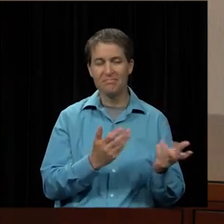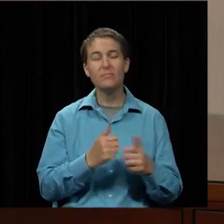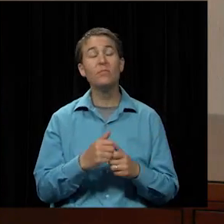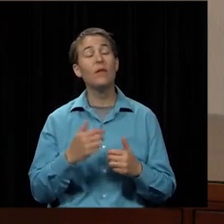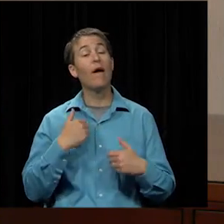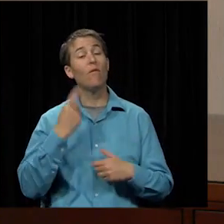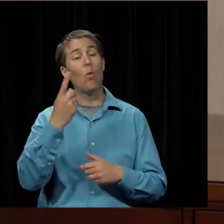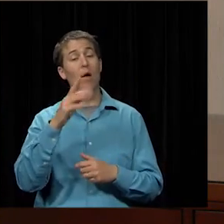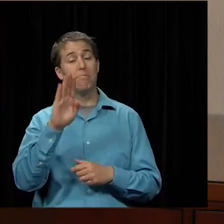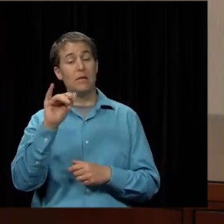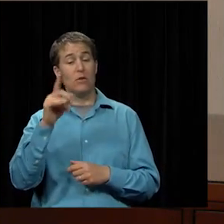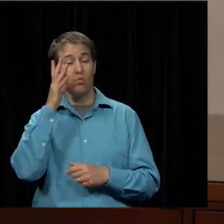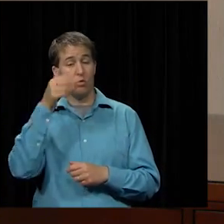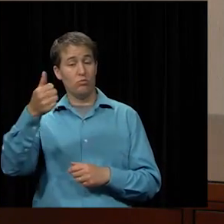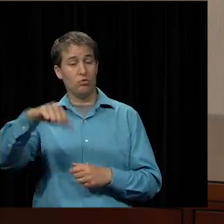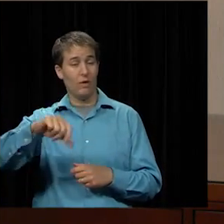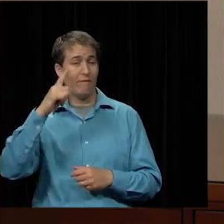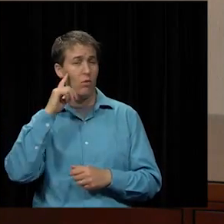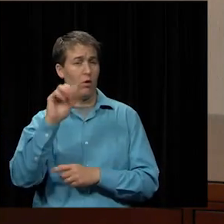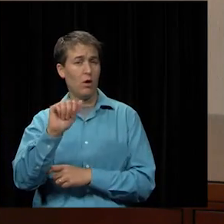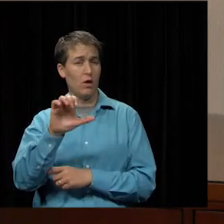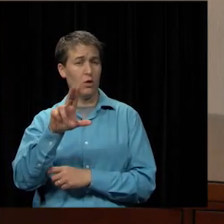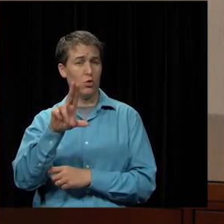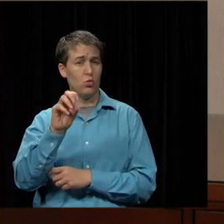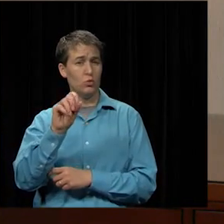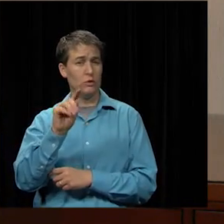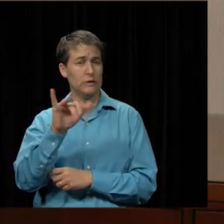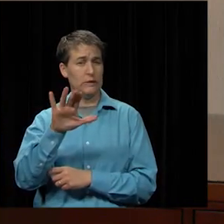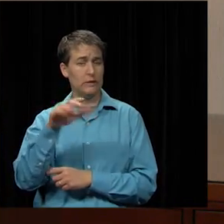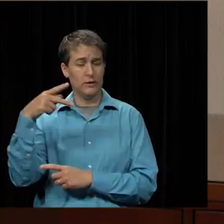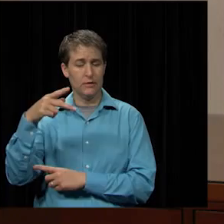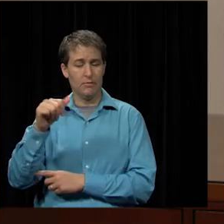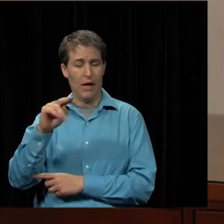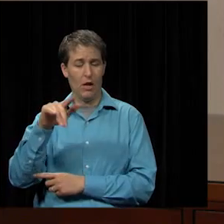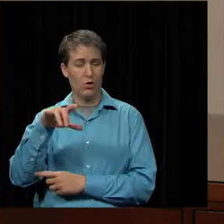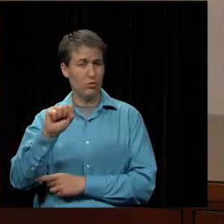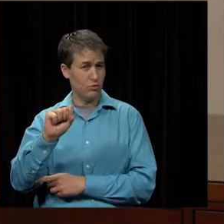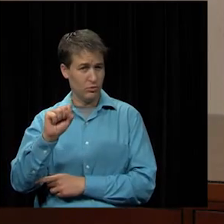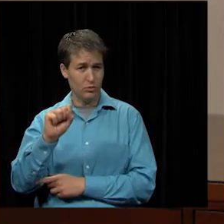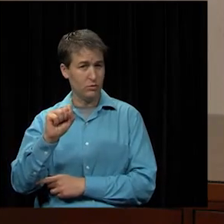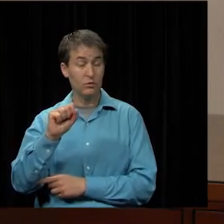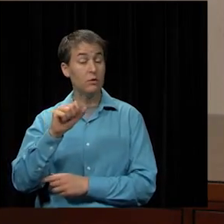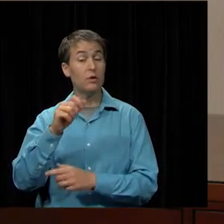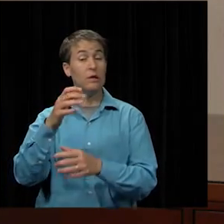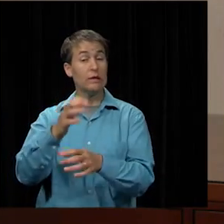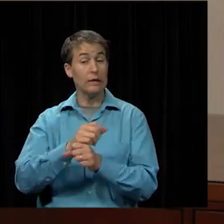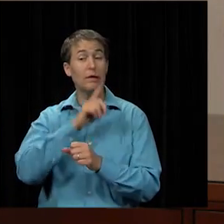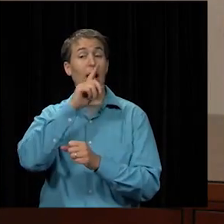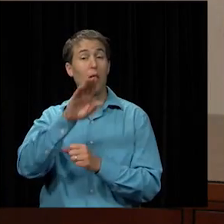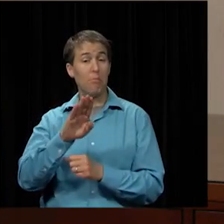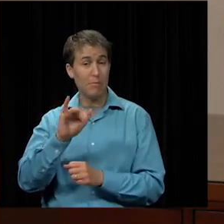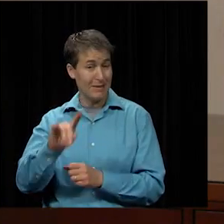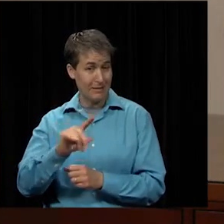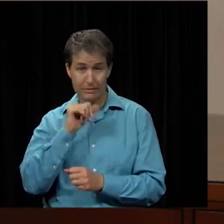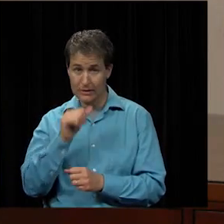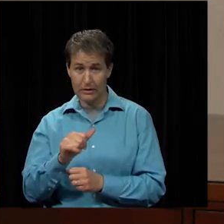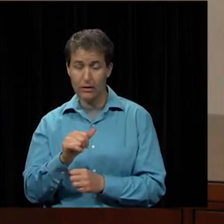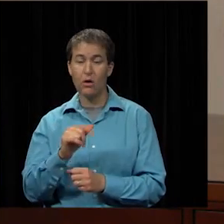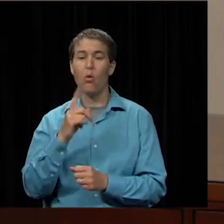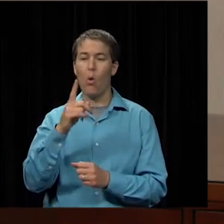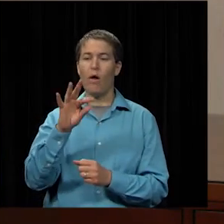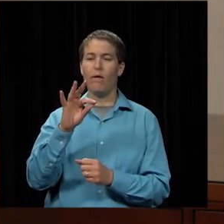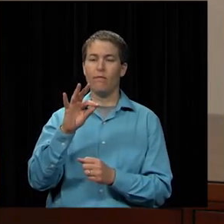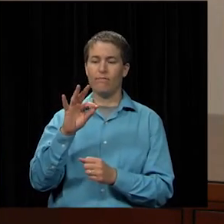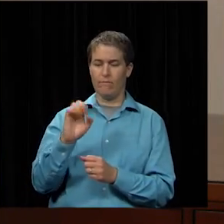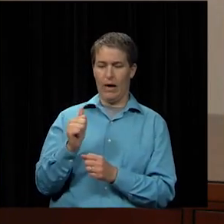bid that we're rejecting that's for acoustic panels we didn't receive a an actual bid we received one fax bid and one incomplete